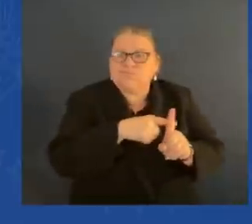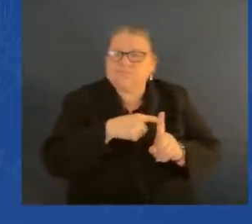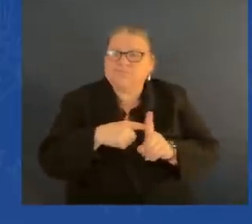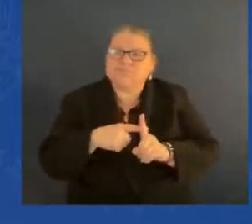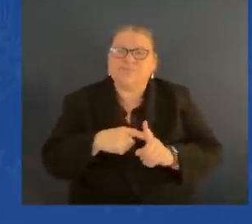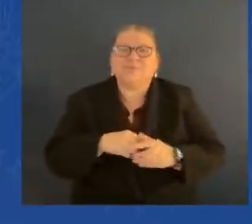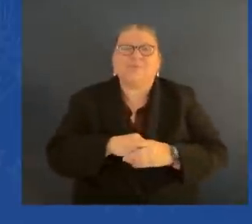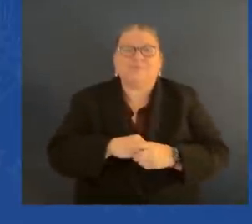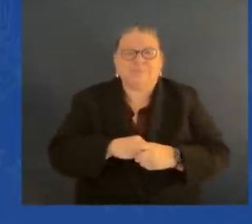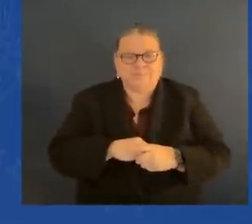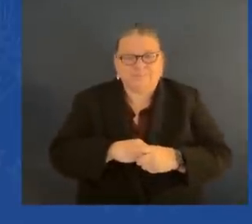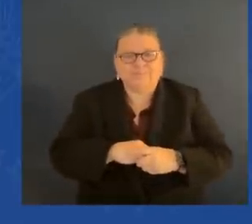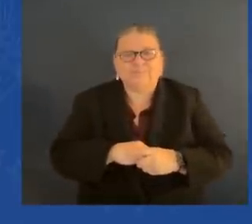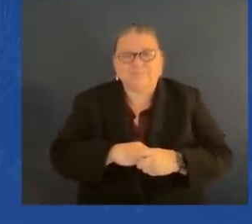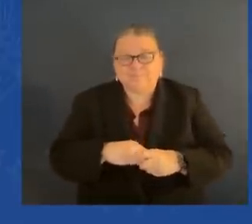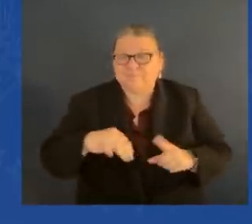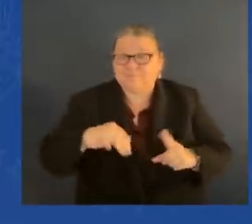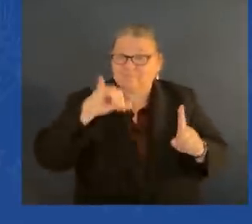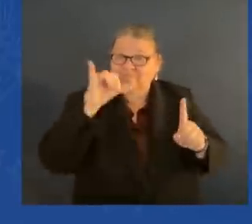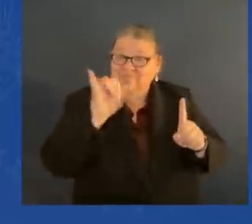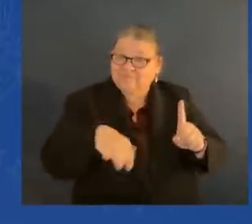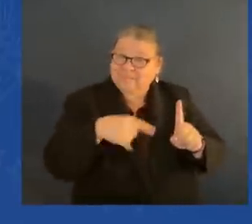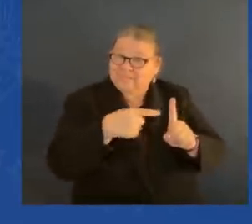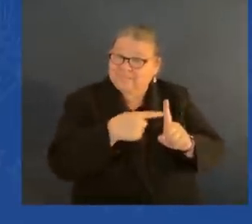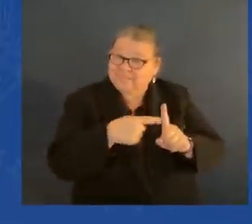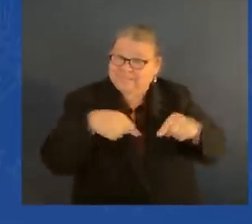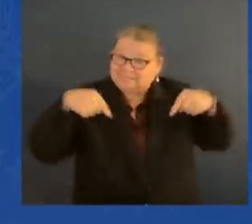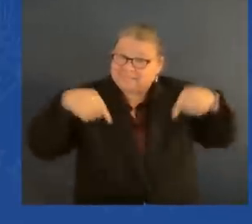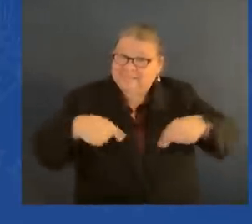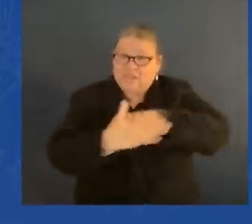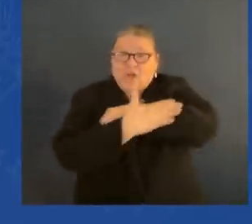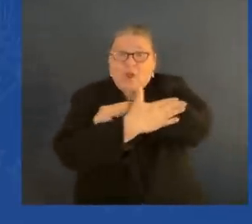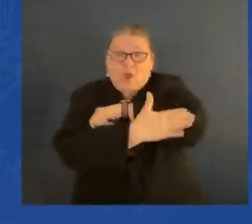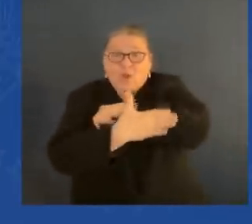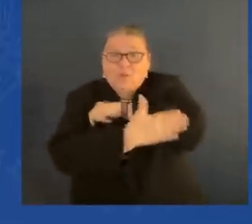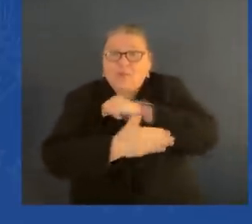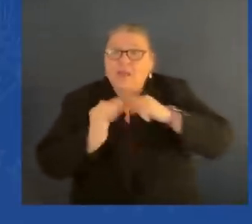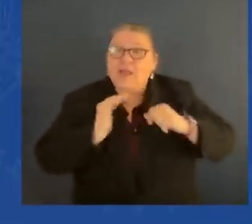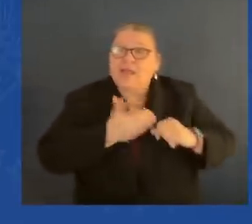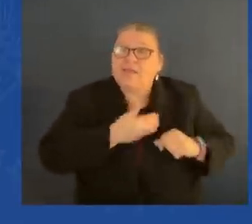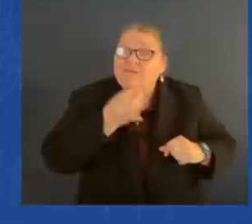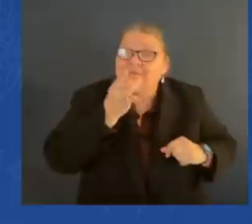the light of this nation, who we are and what we can be.